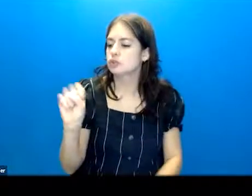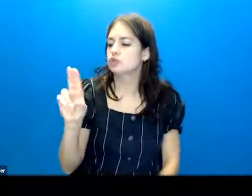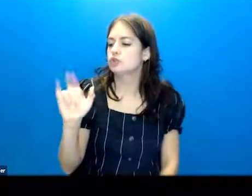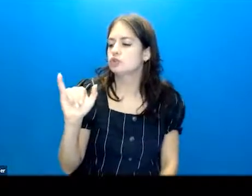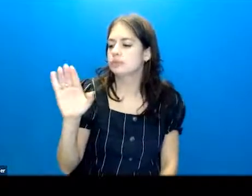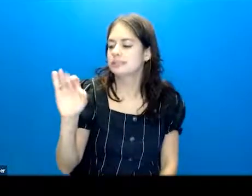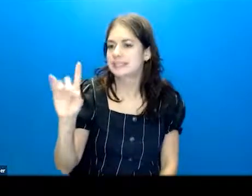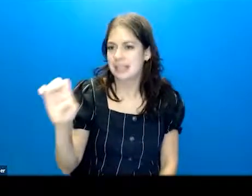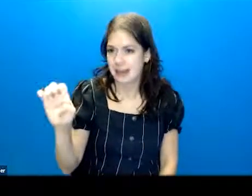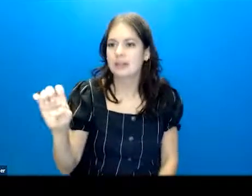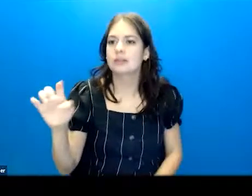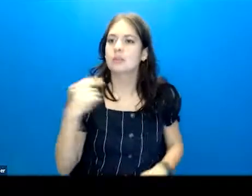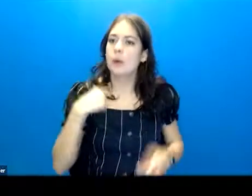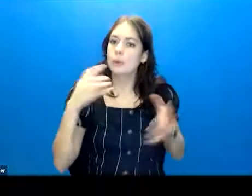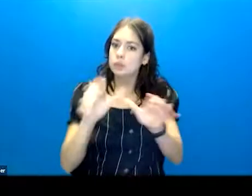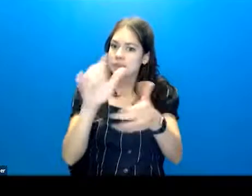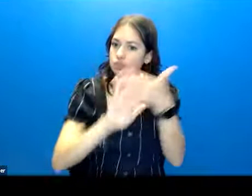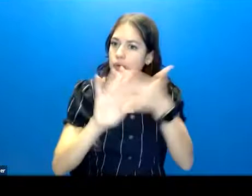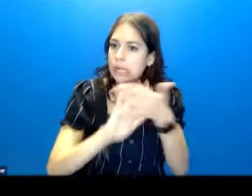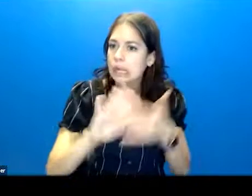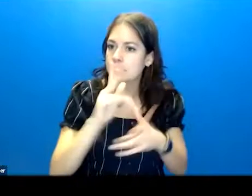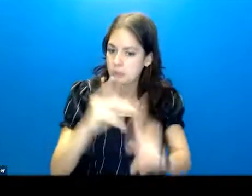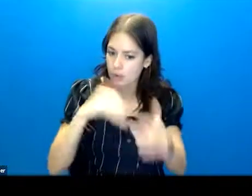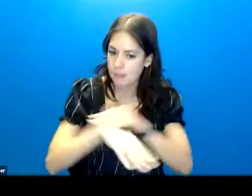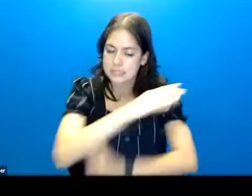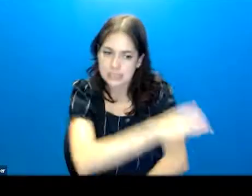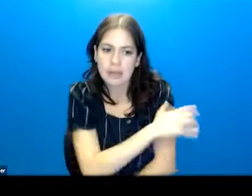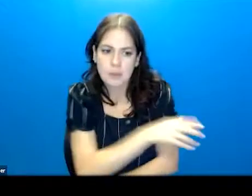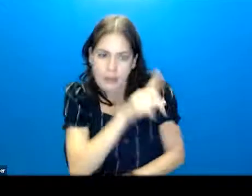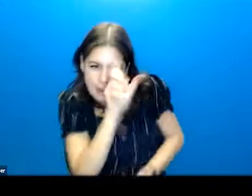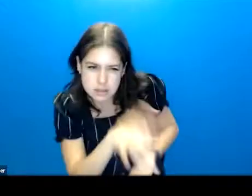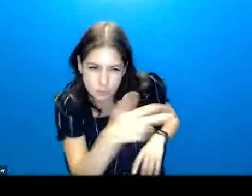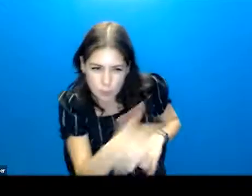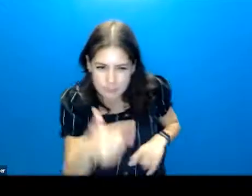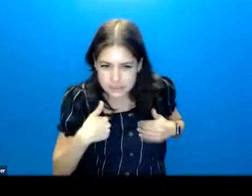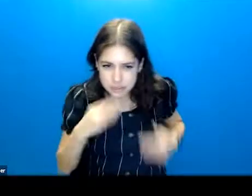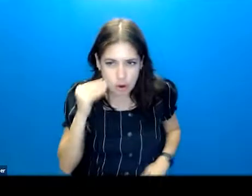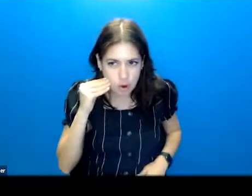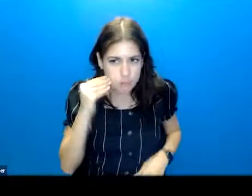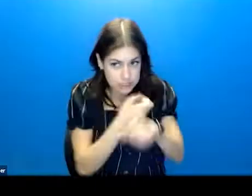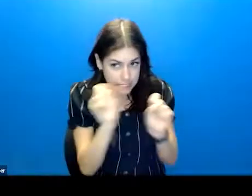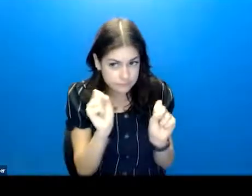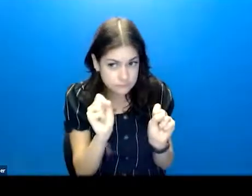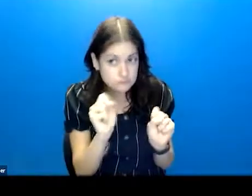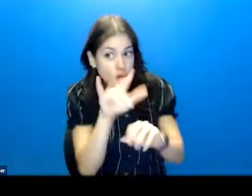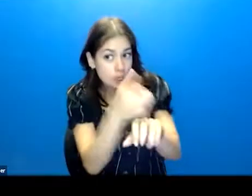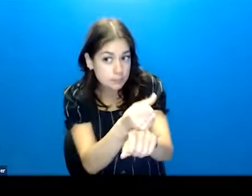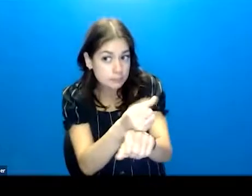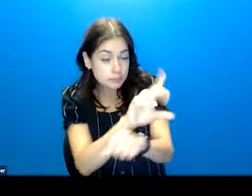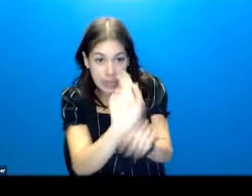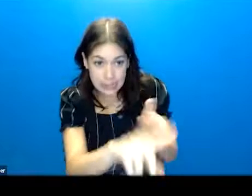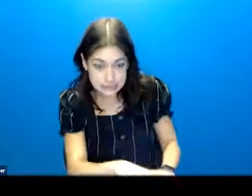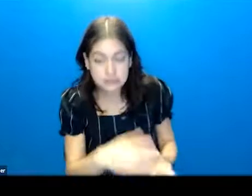of the things we do at screening for folks coming into our clinic is asking if there's weapons in the home and asking if they're secured. We just ask it of everybody.